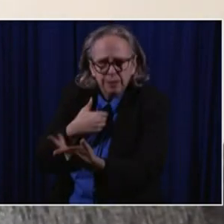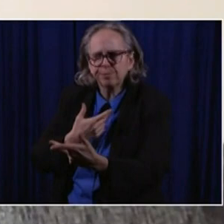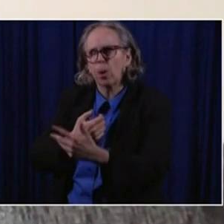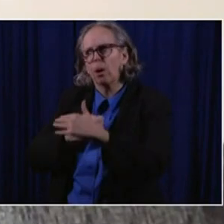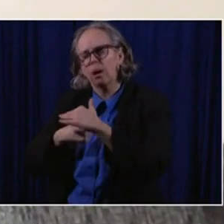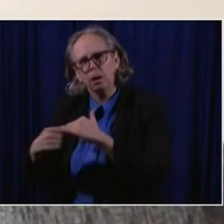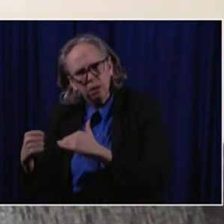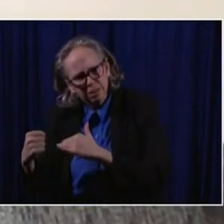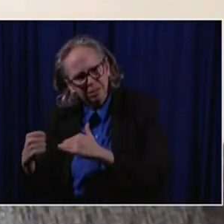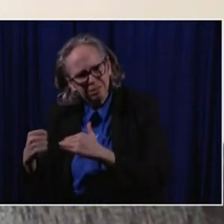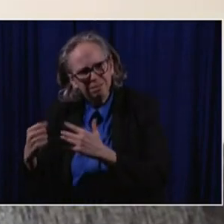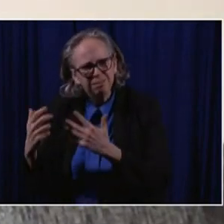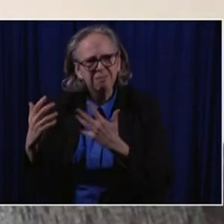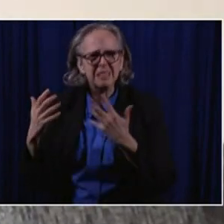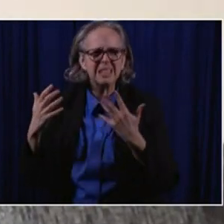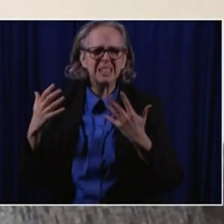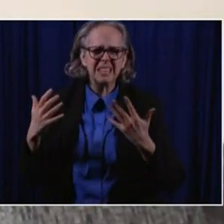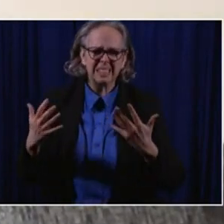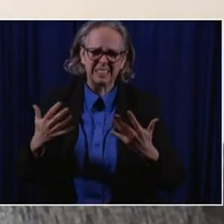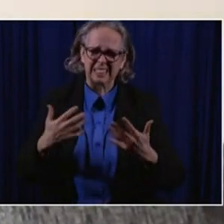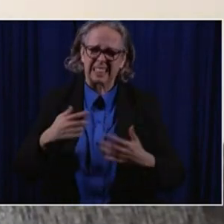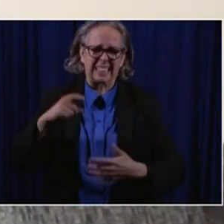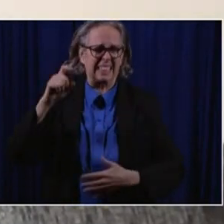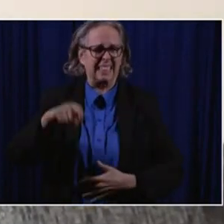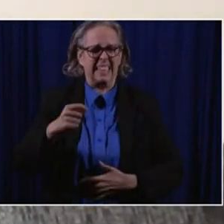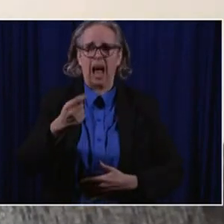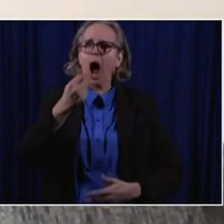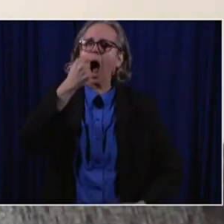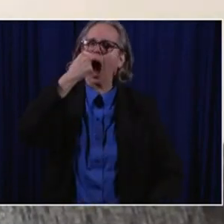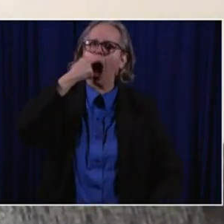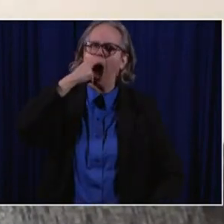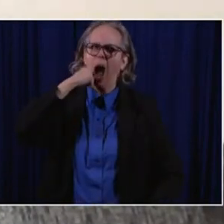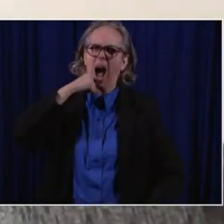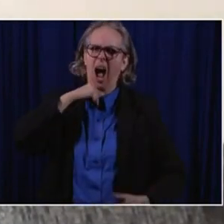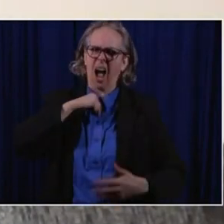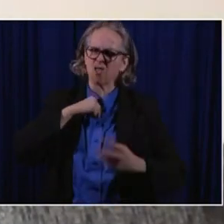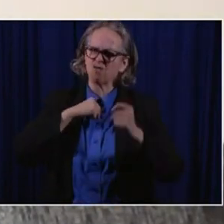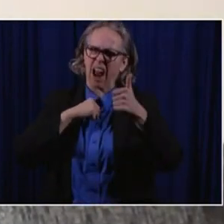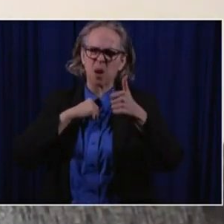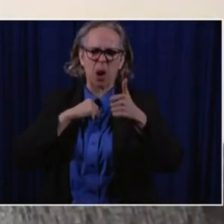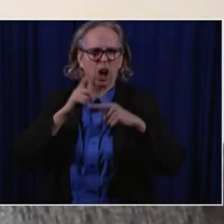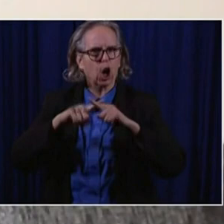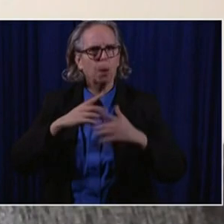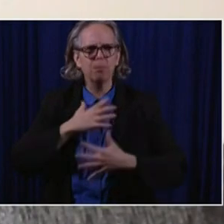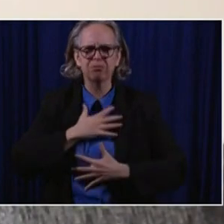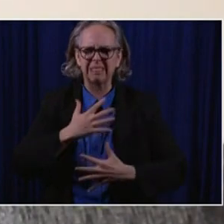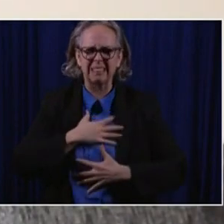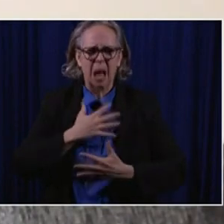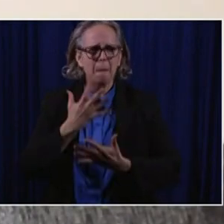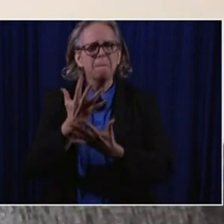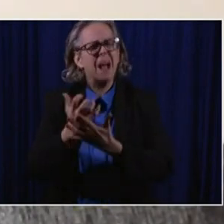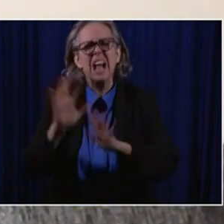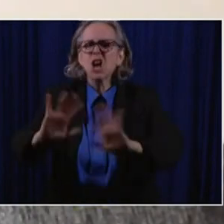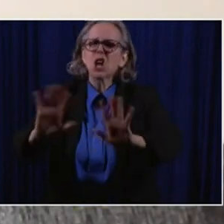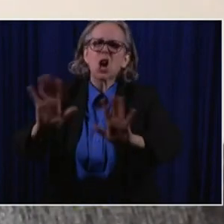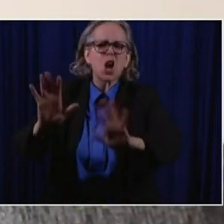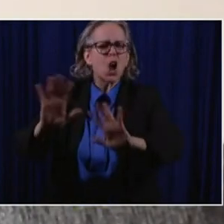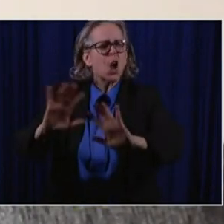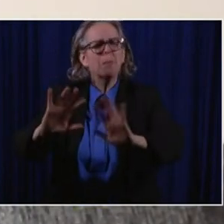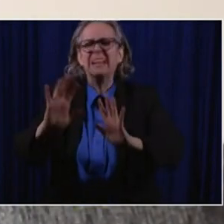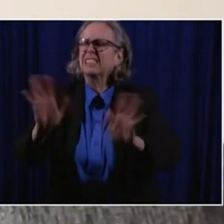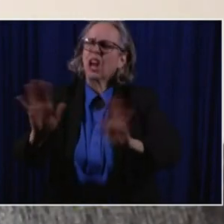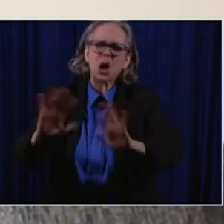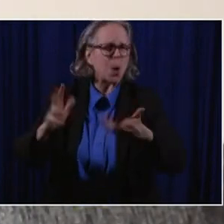told me that I would have to be intubated because I was so bad. Um, I begged for a chance on a BiPAP to not be